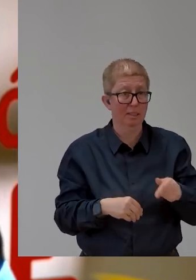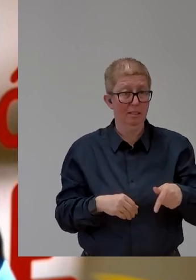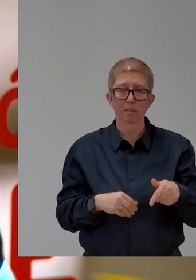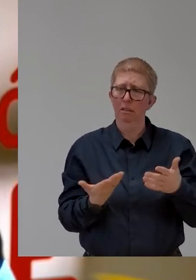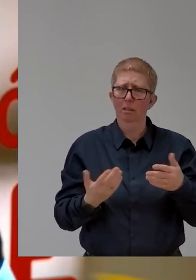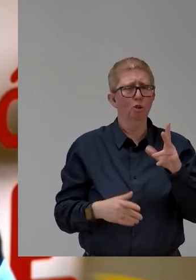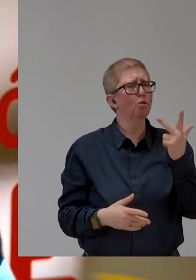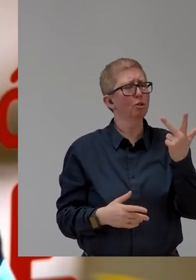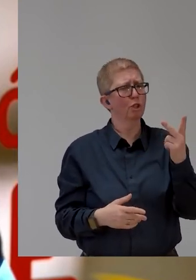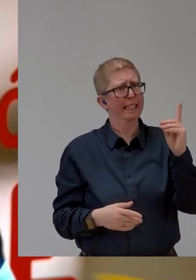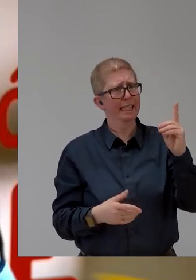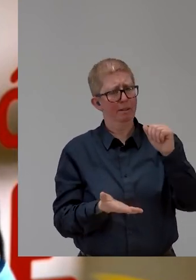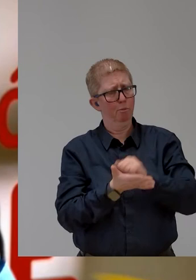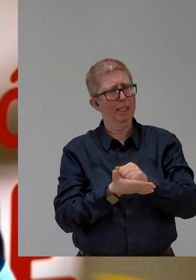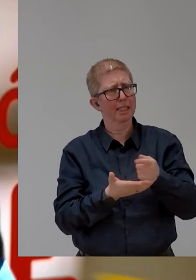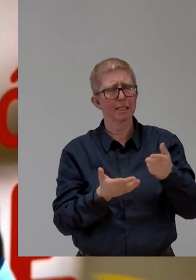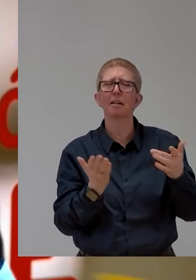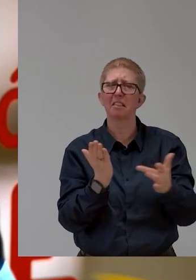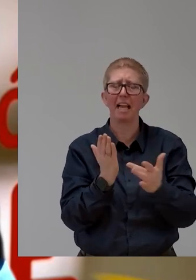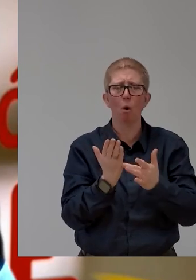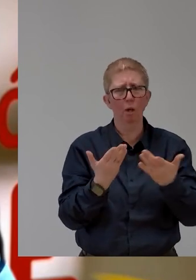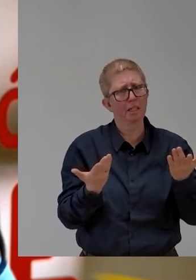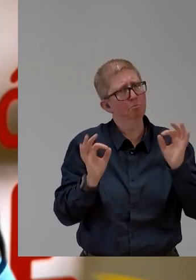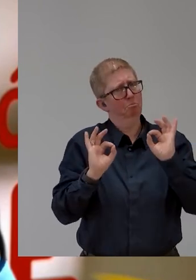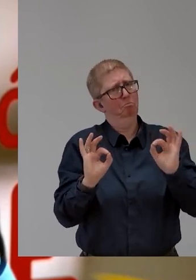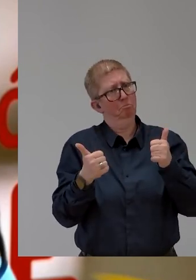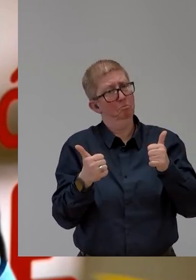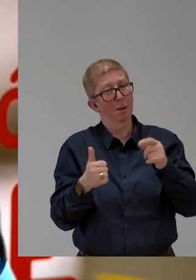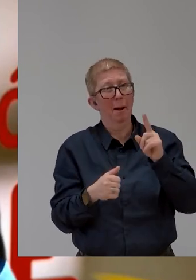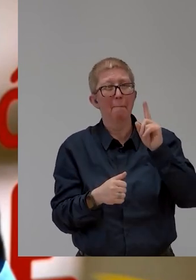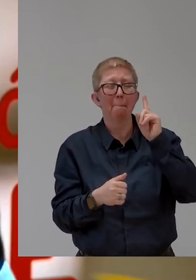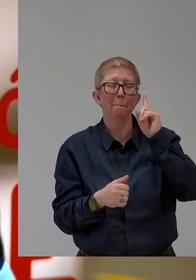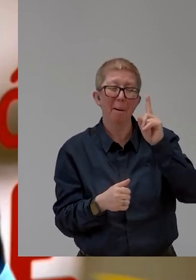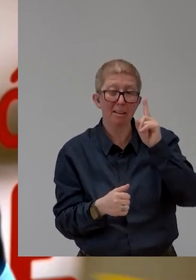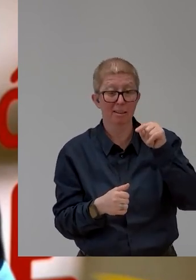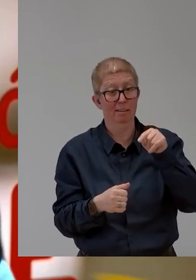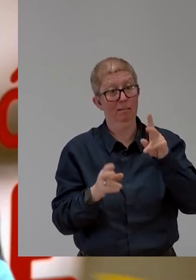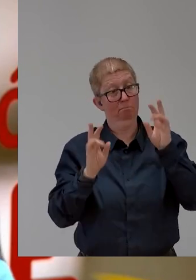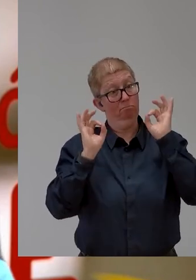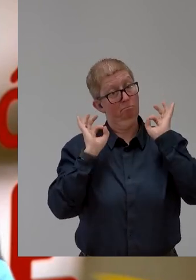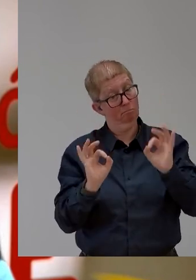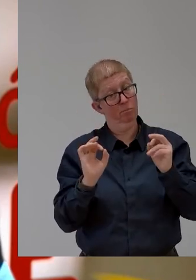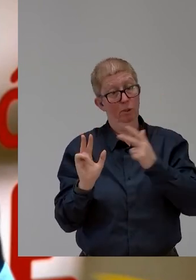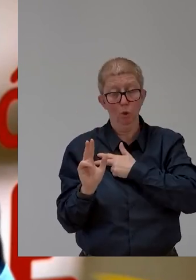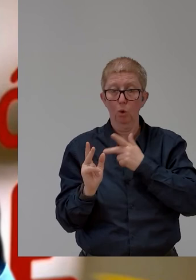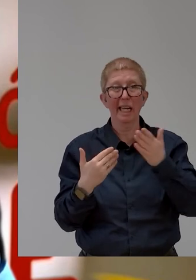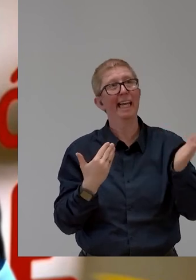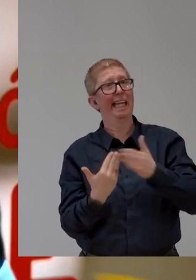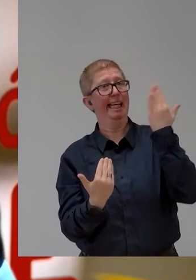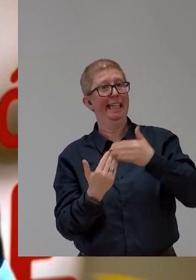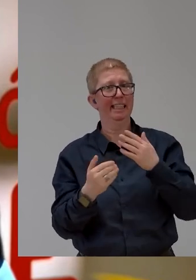simple. It's very affordable. It's but you need to work in a multidisciplinary team,